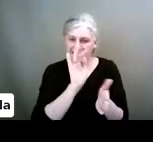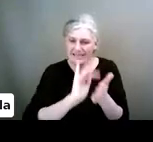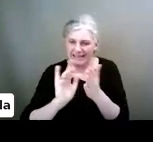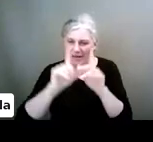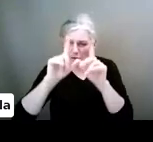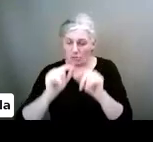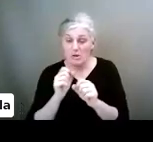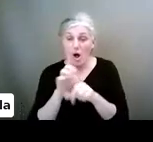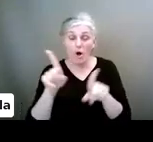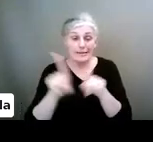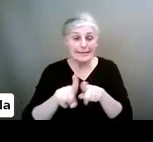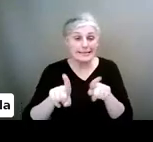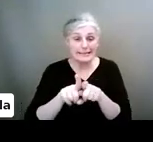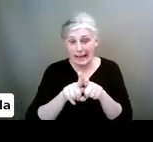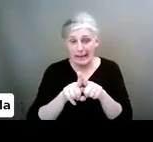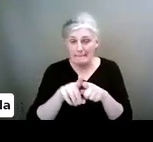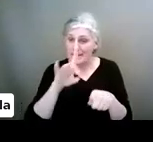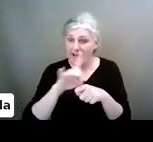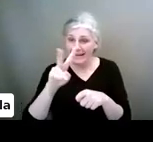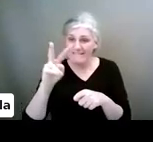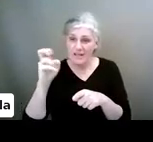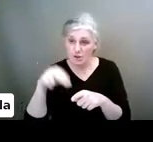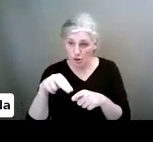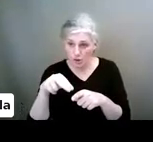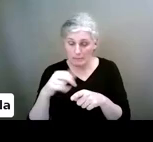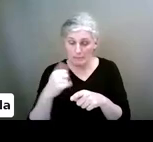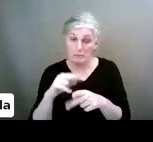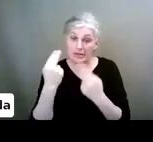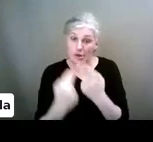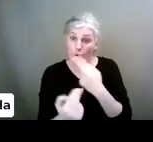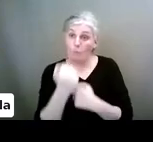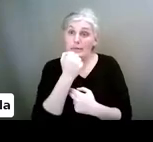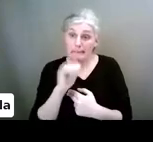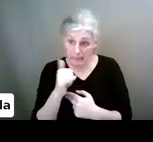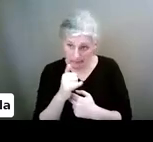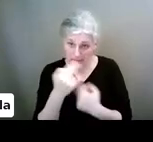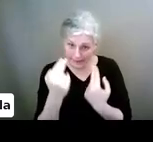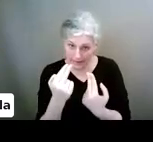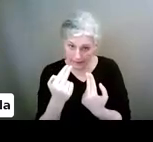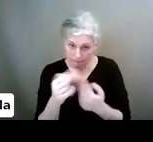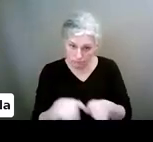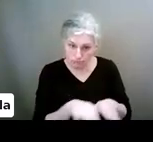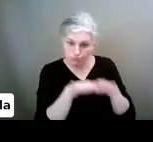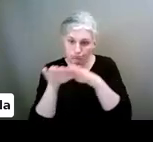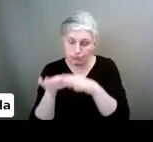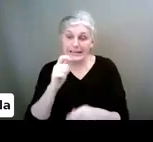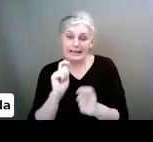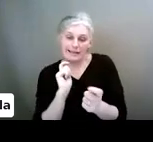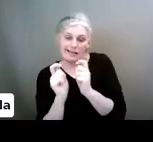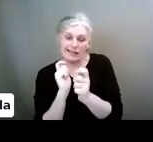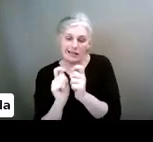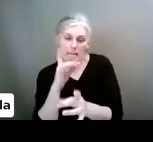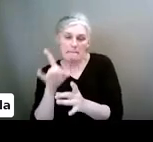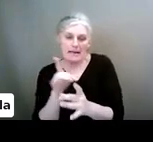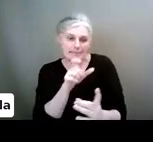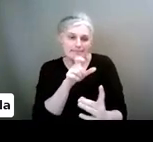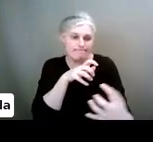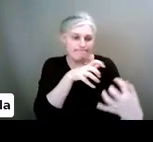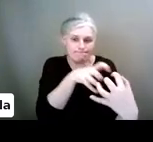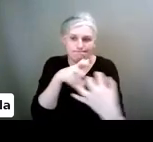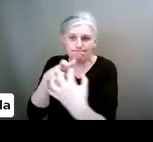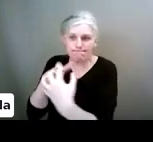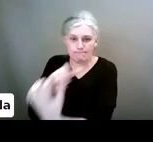version. They might need an update. You know, the software updates. And then you can customize days. So if you look here,